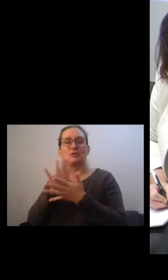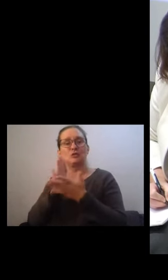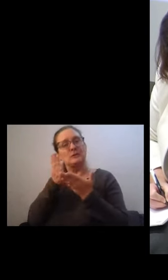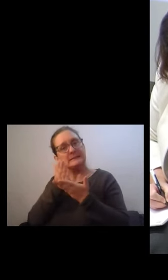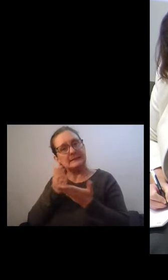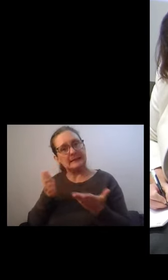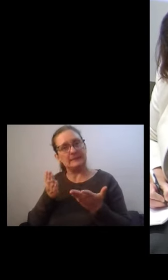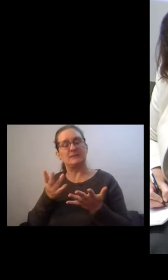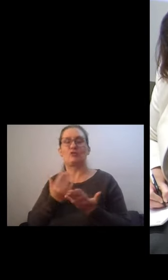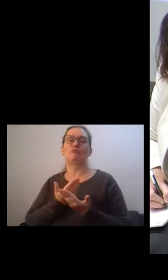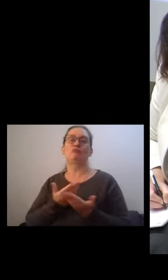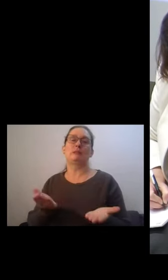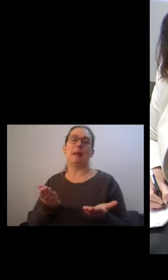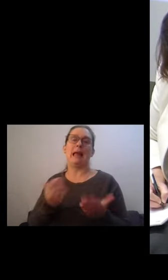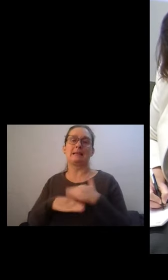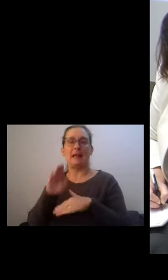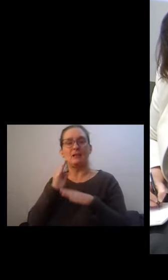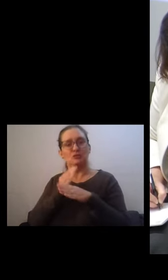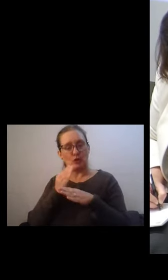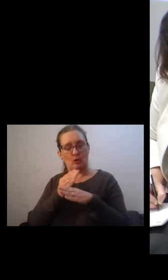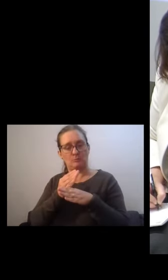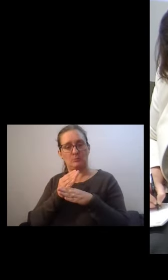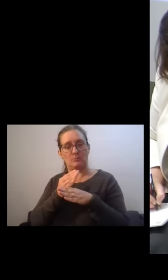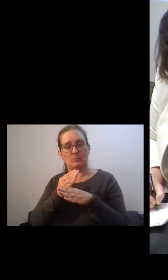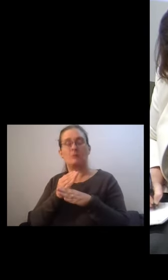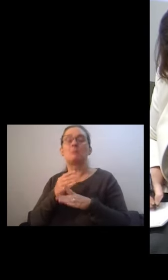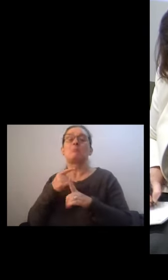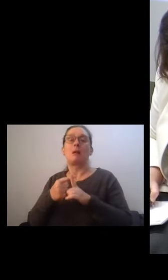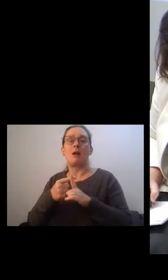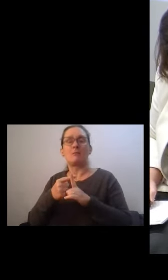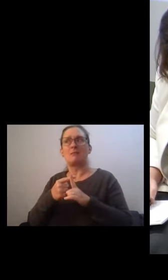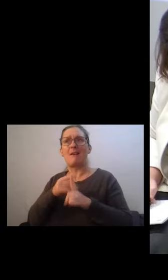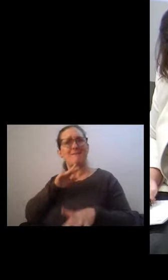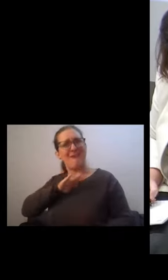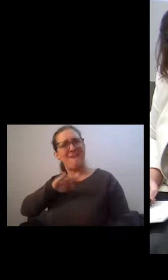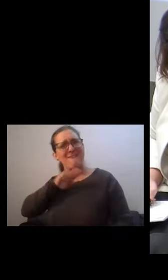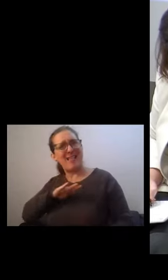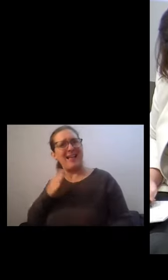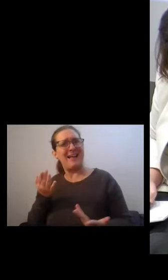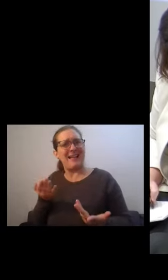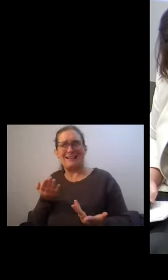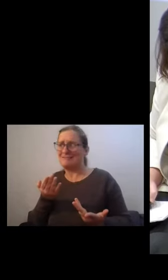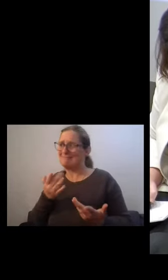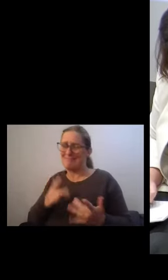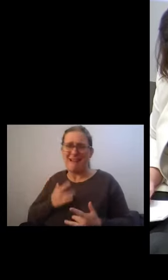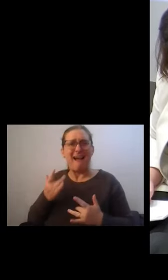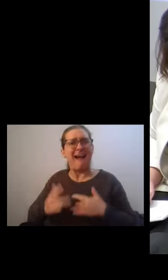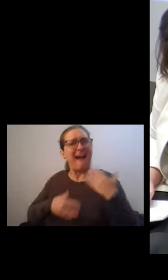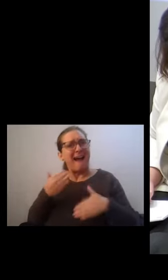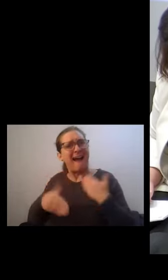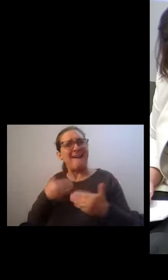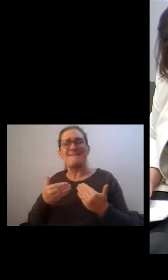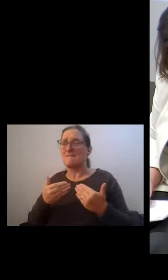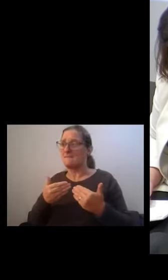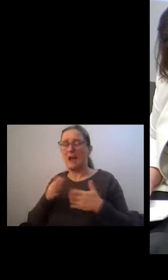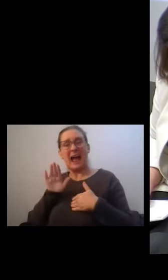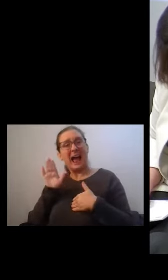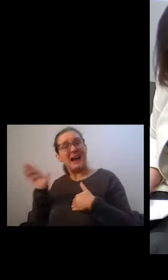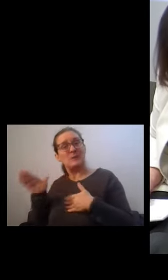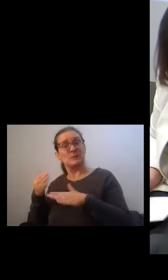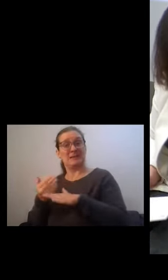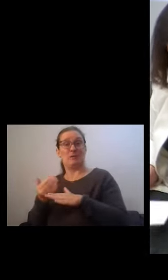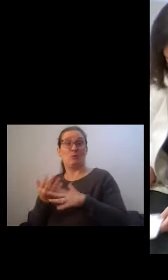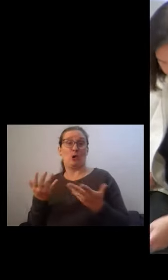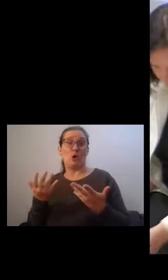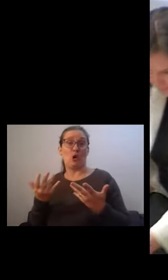in their jobs whilst being fulfilled, whilst living fulfilled lives outside their work. That's the kind of